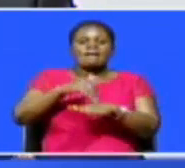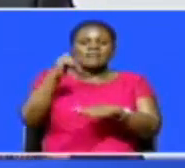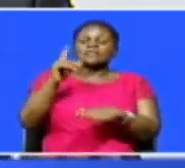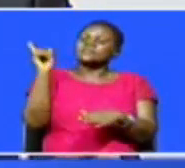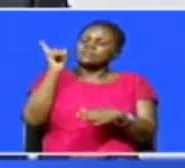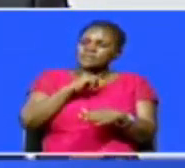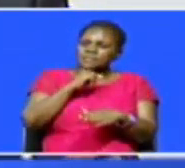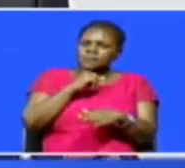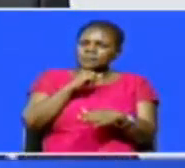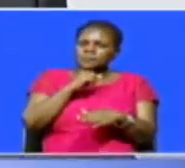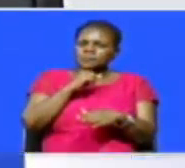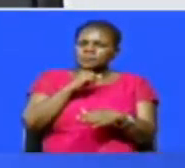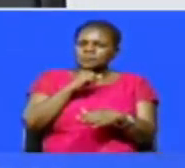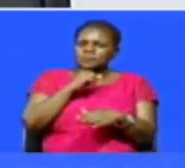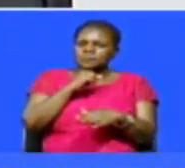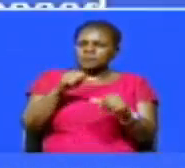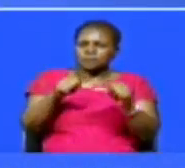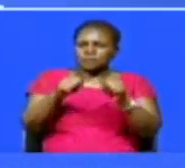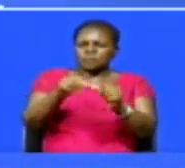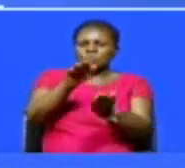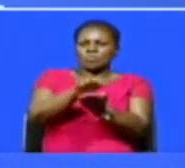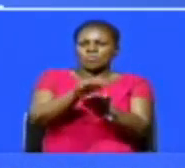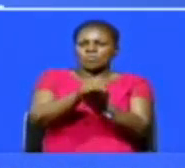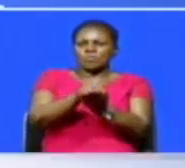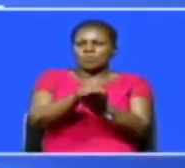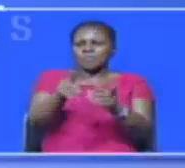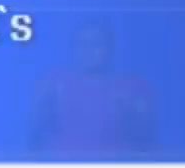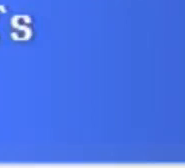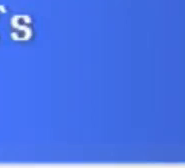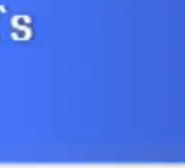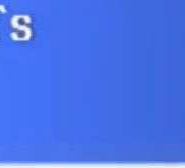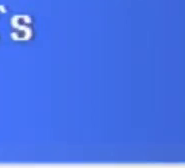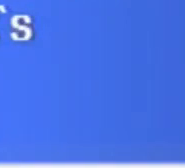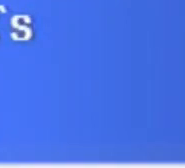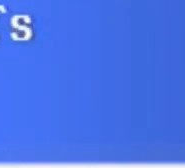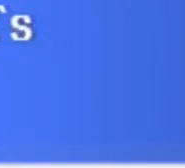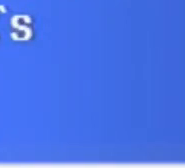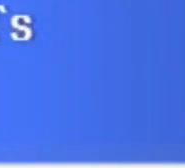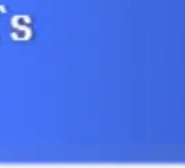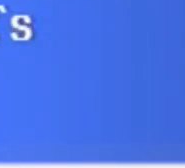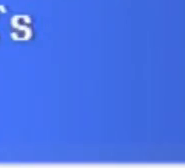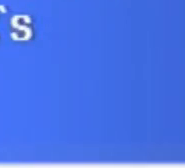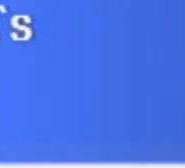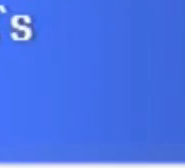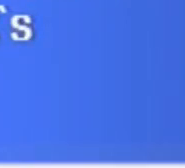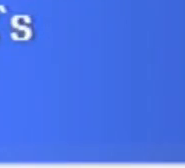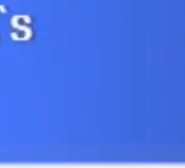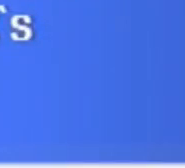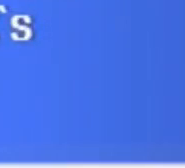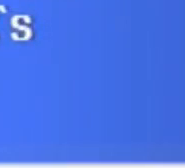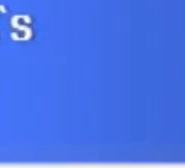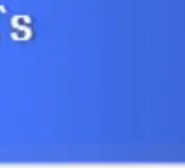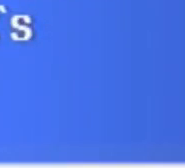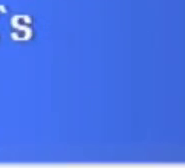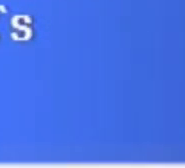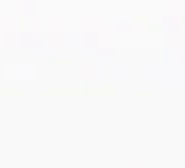the sustenance of that bank. Under this model, premiums will be paid best on individuals' banks' risk